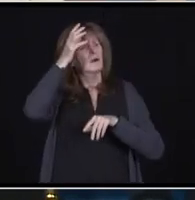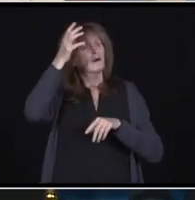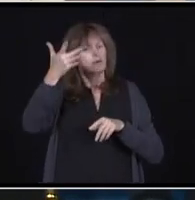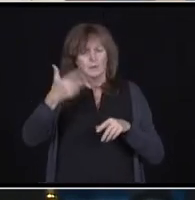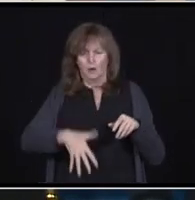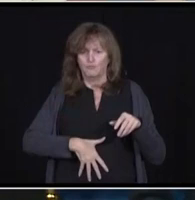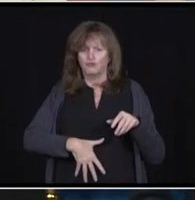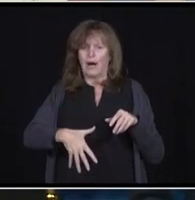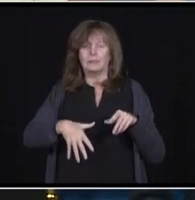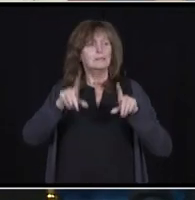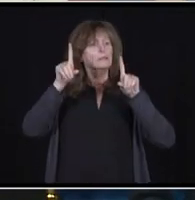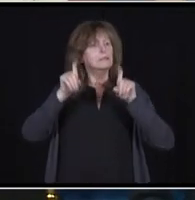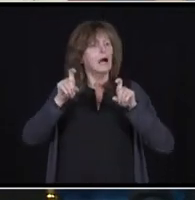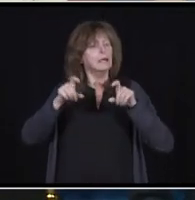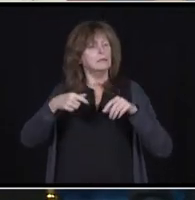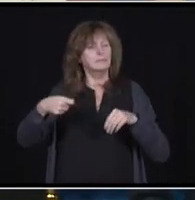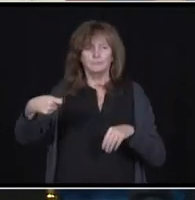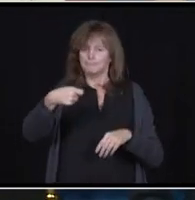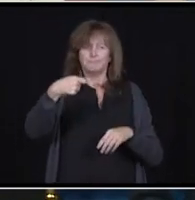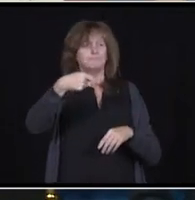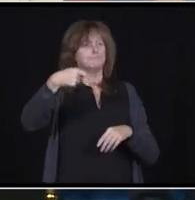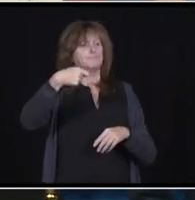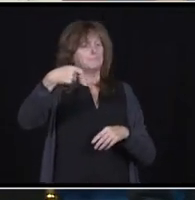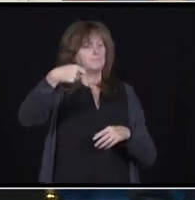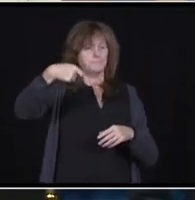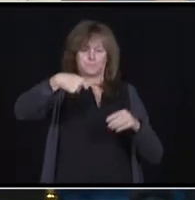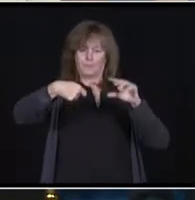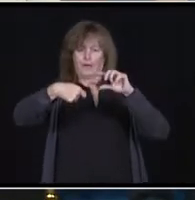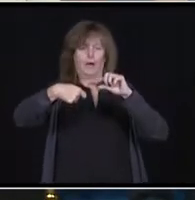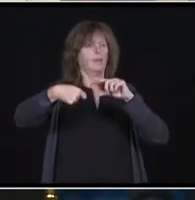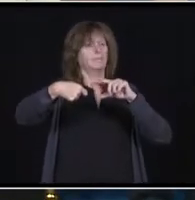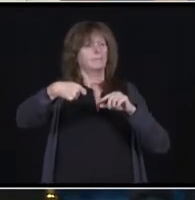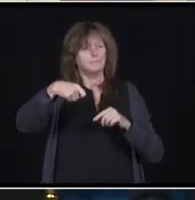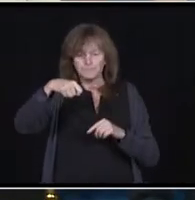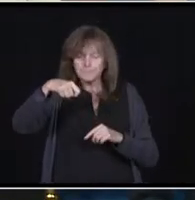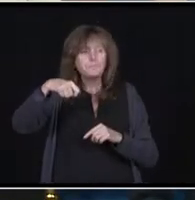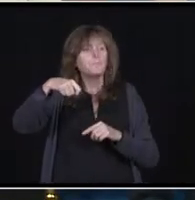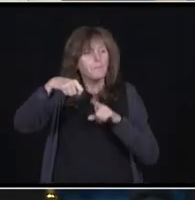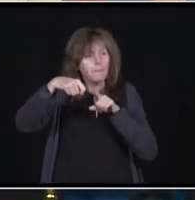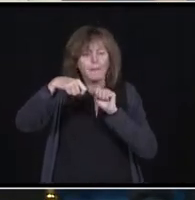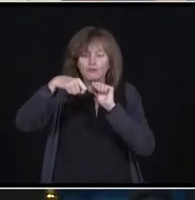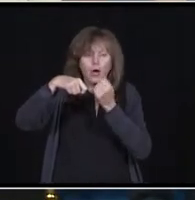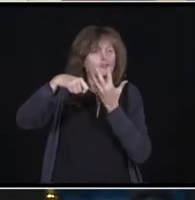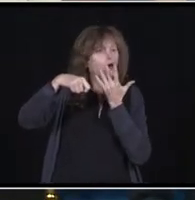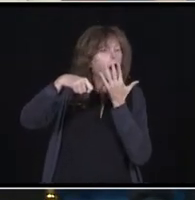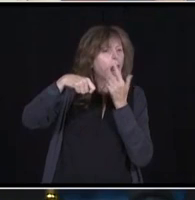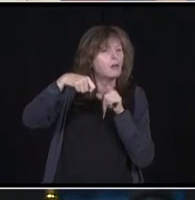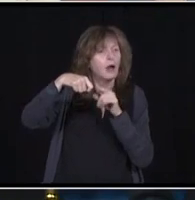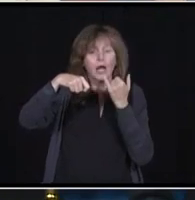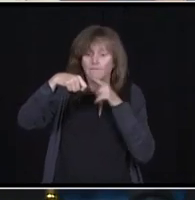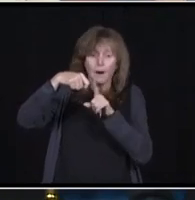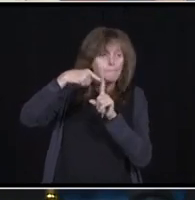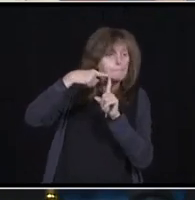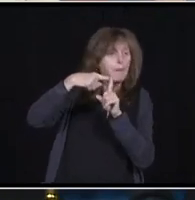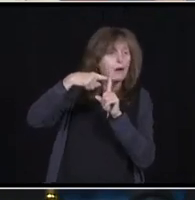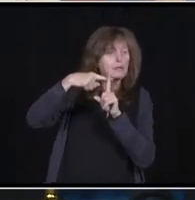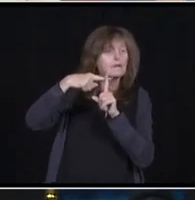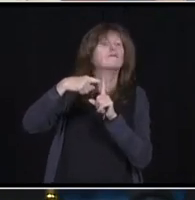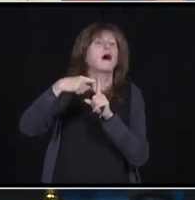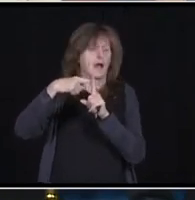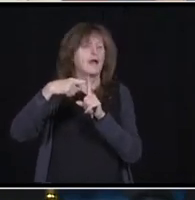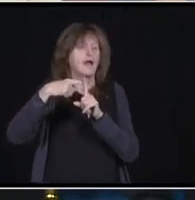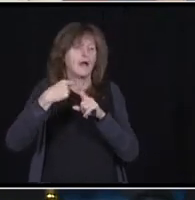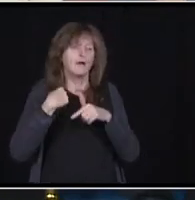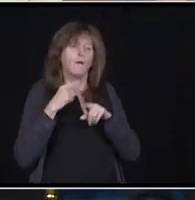solution on, bang, it will change the colour. And if it does show positive, you go to the assessment centre. And the other announcement that the Prime